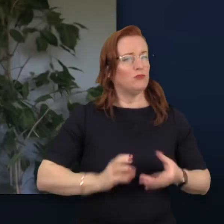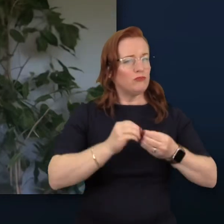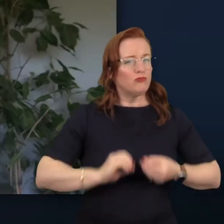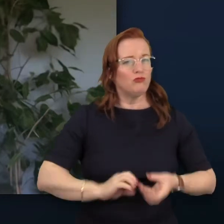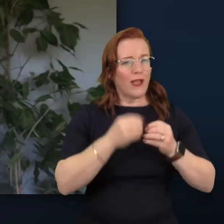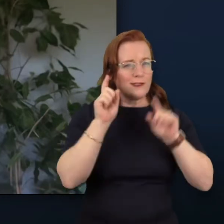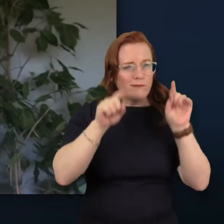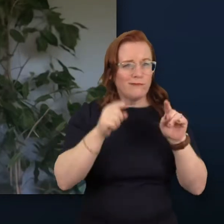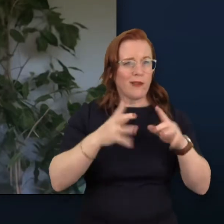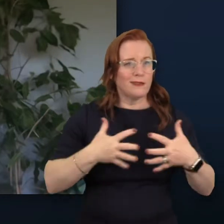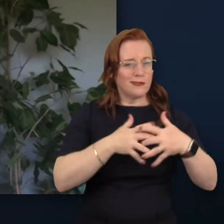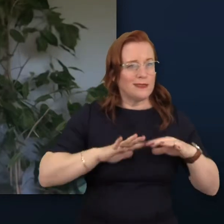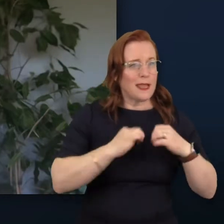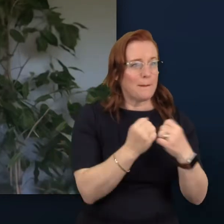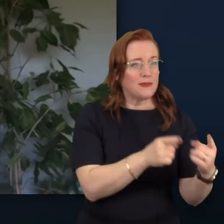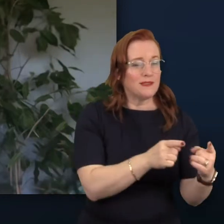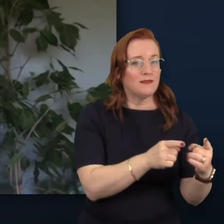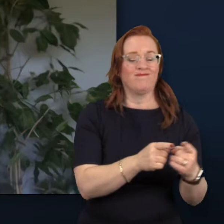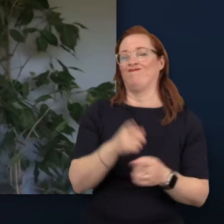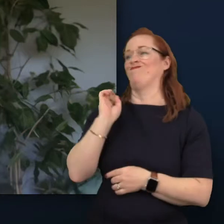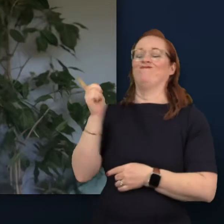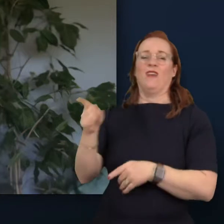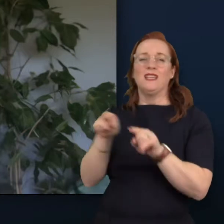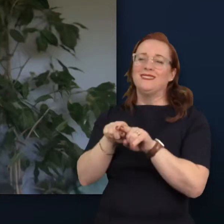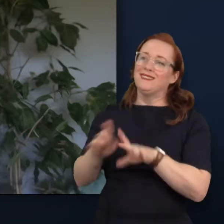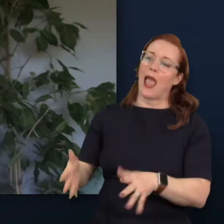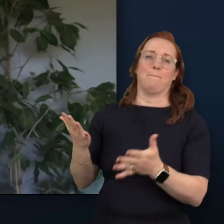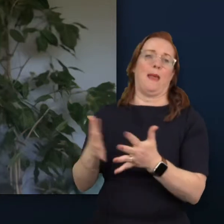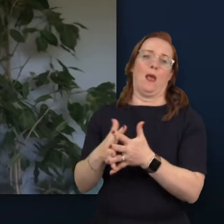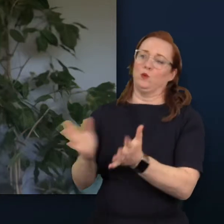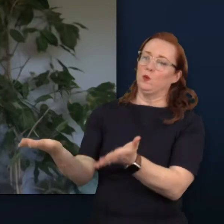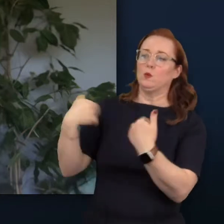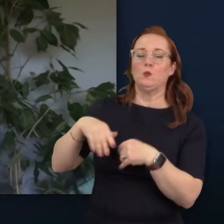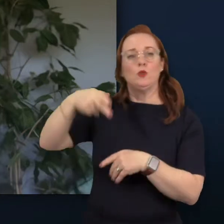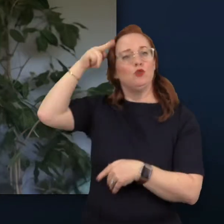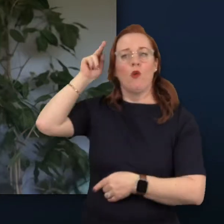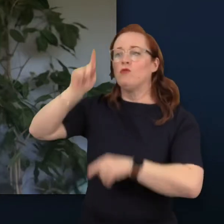The same applies regarding how we adjust to welcome neurodiverse people.